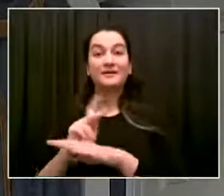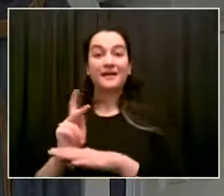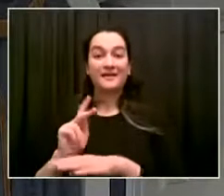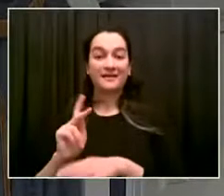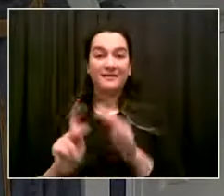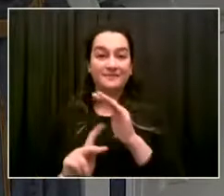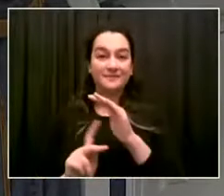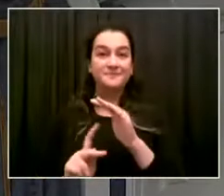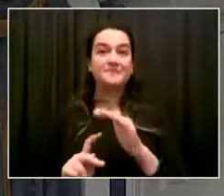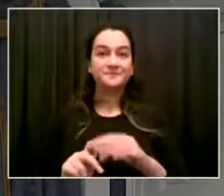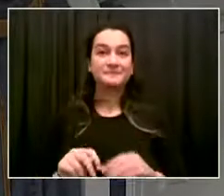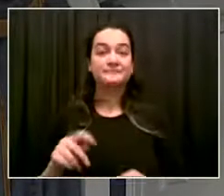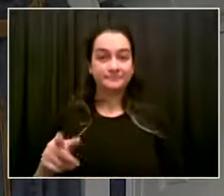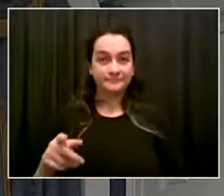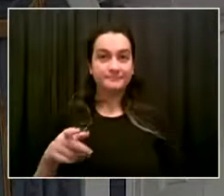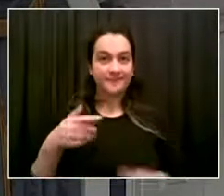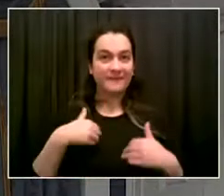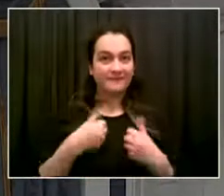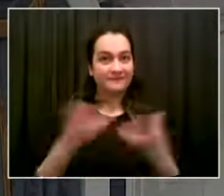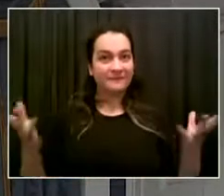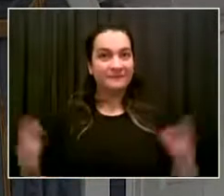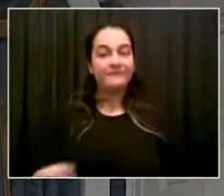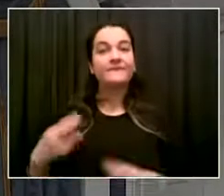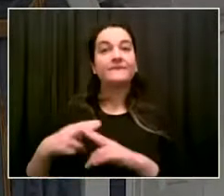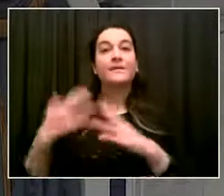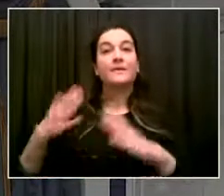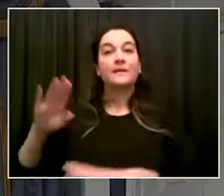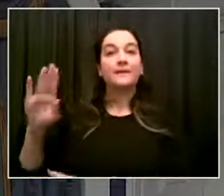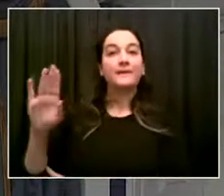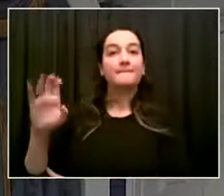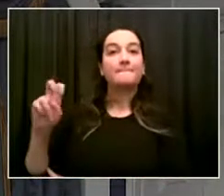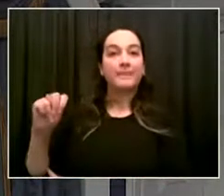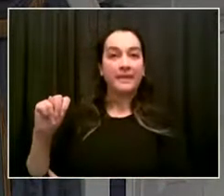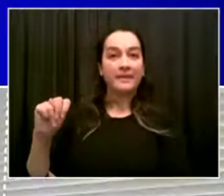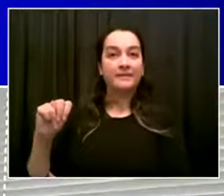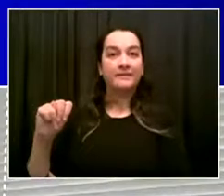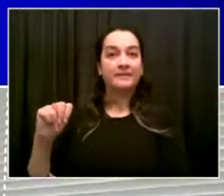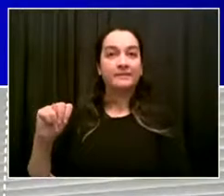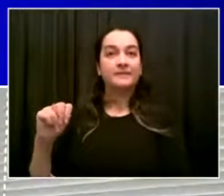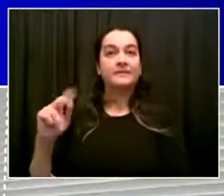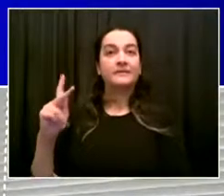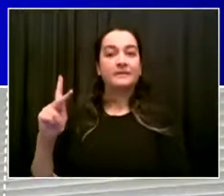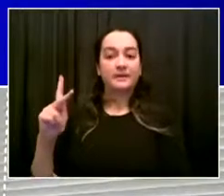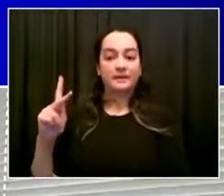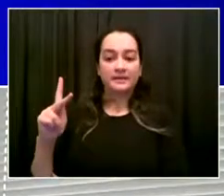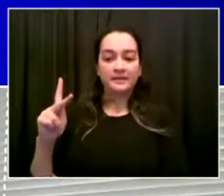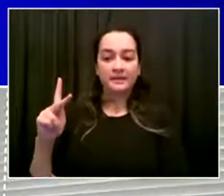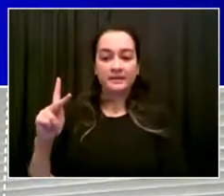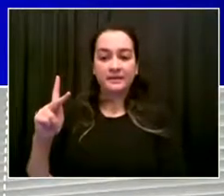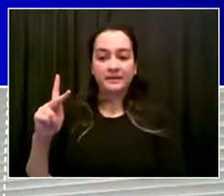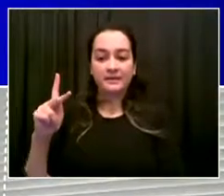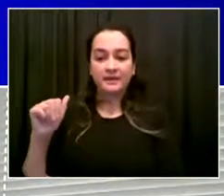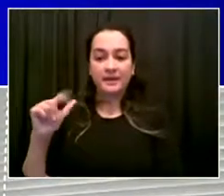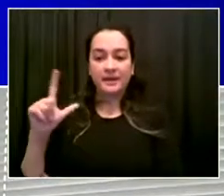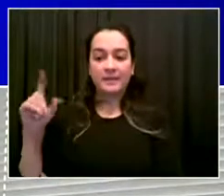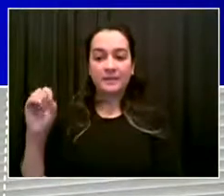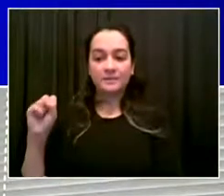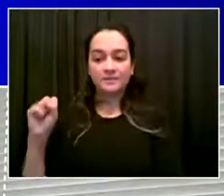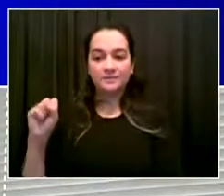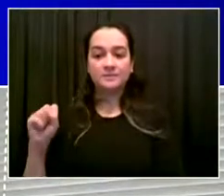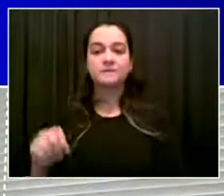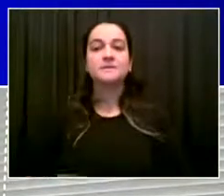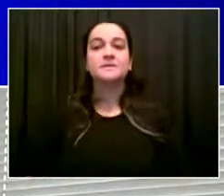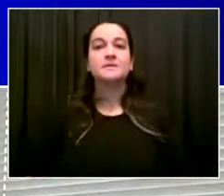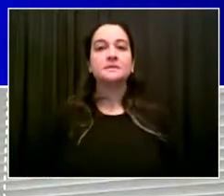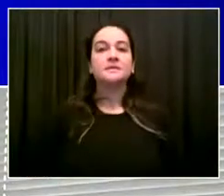Good morning. I'm Councilmember Ben Kalos. My daughter is three years old and 3k for all is a lifeline